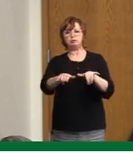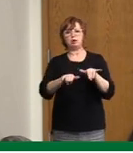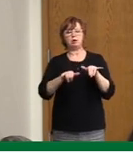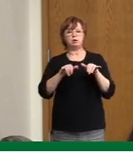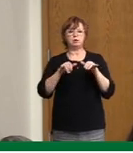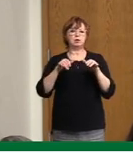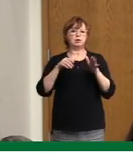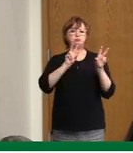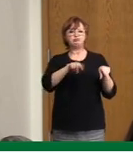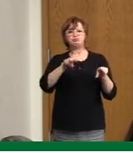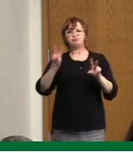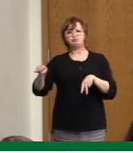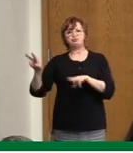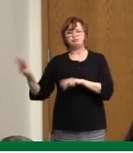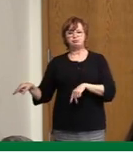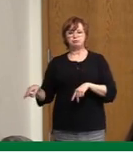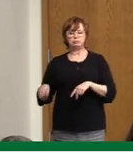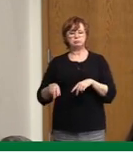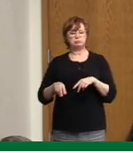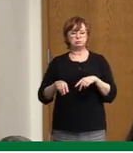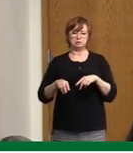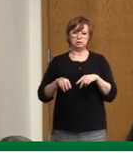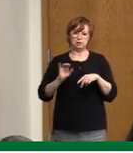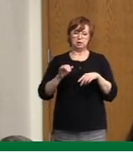you're shopping or in other settings.